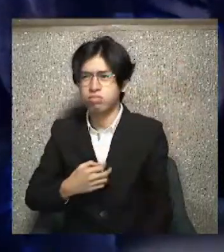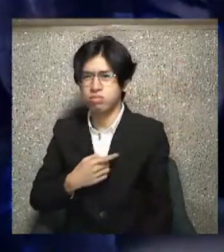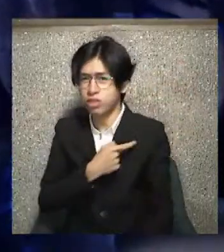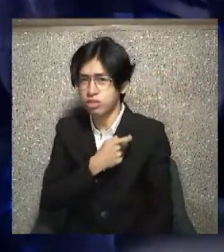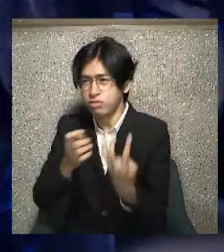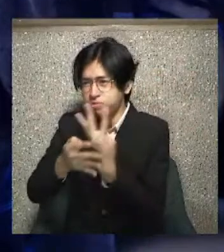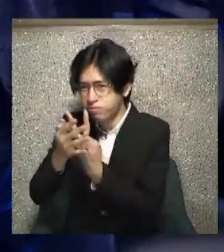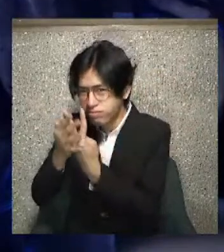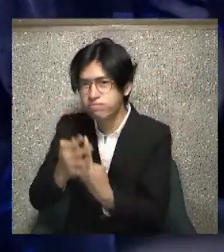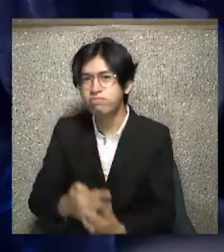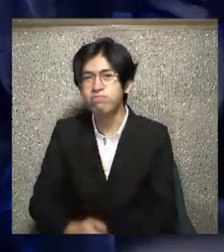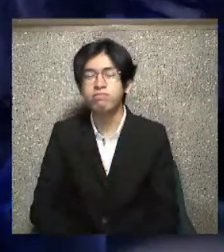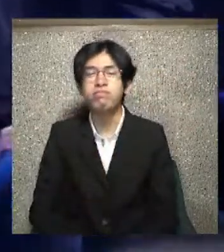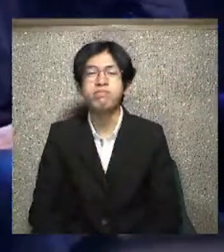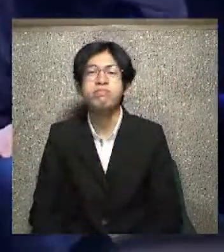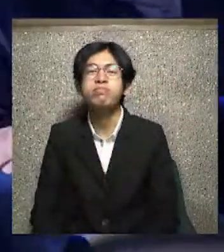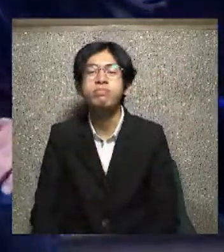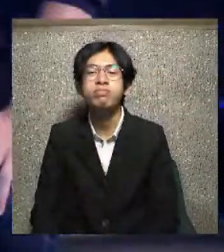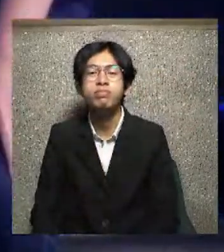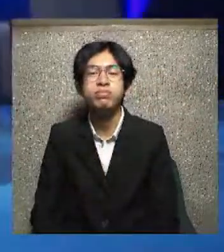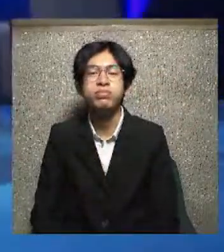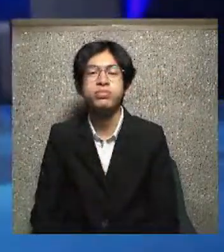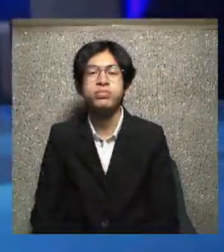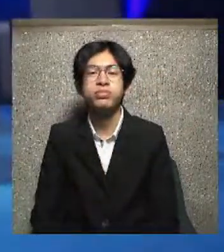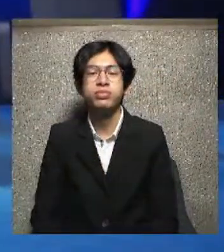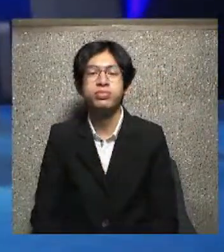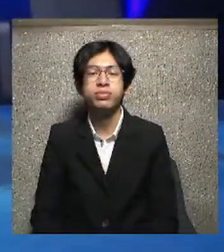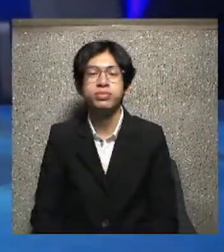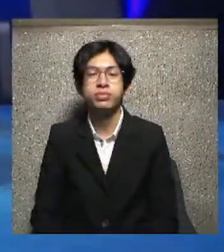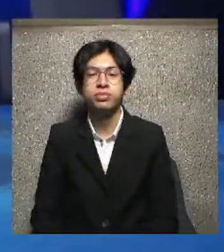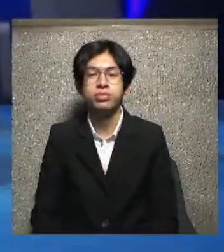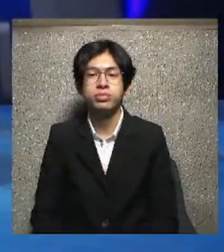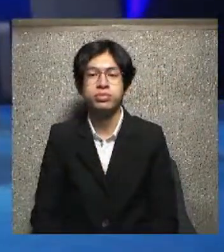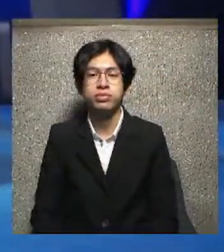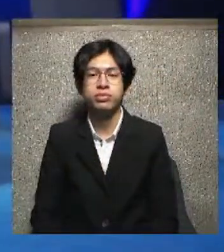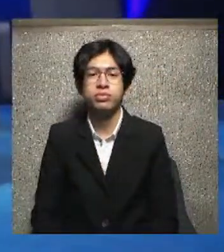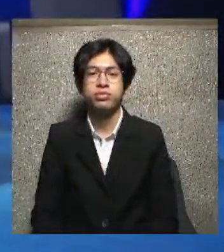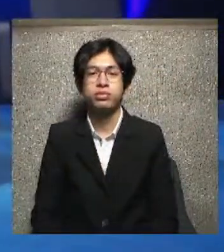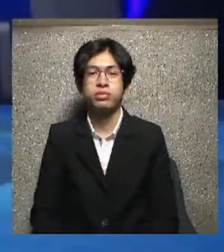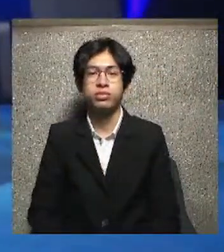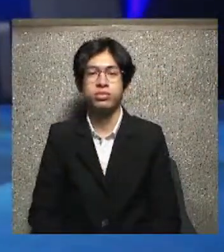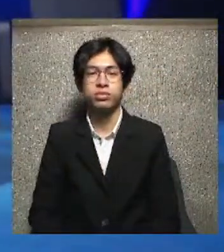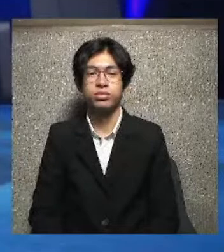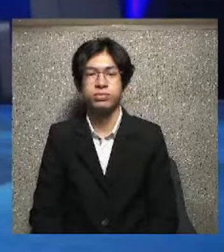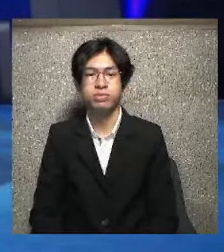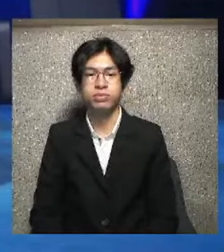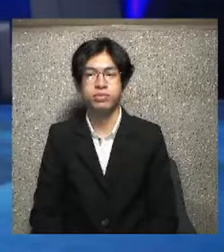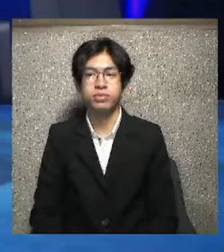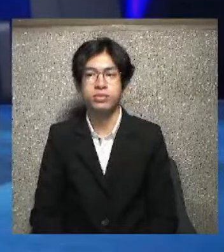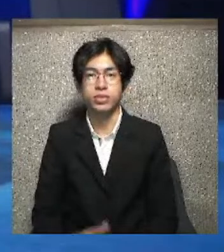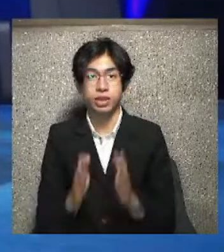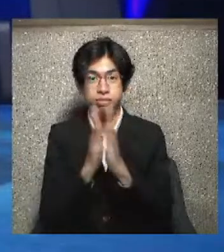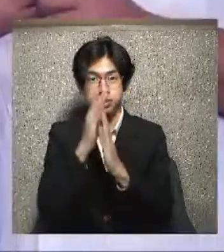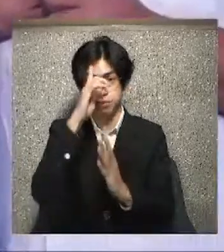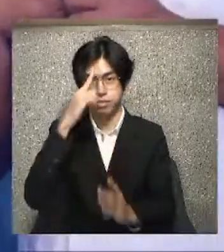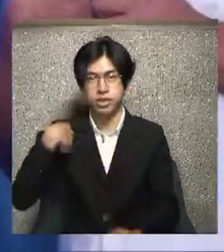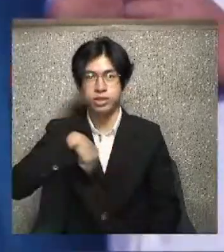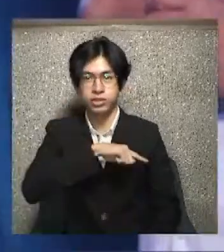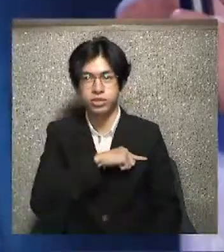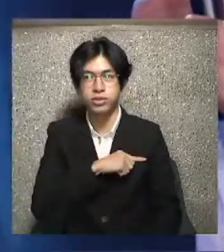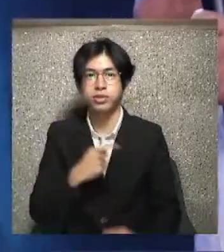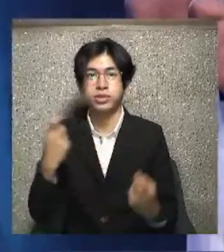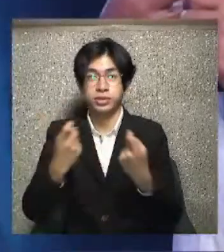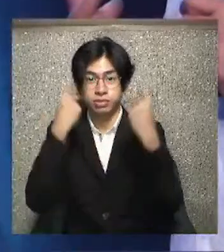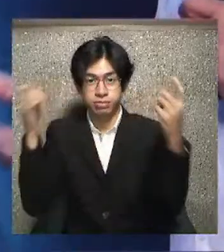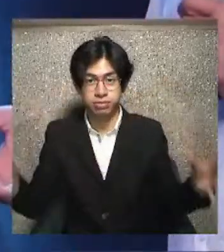Father Bob, can we all, can we stand? Can you pray for all of us as we go through this Lent? We know we celebrated Mass already, but it's always great to